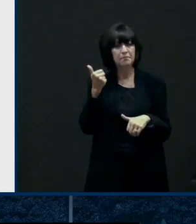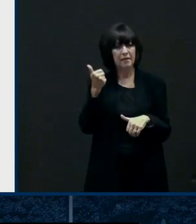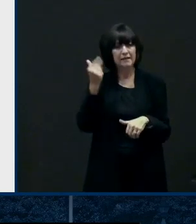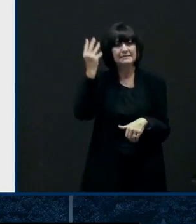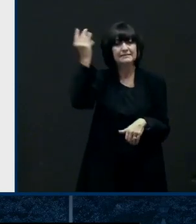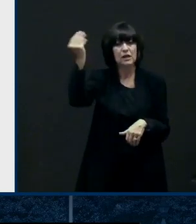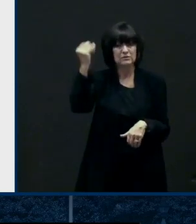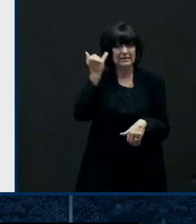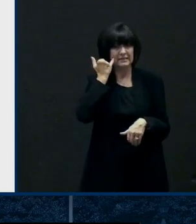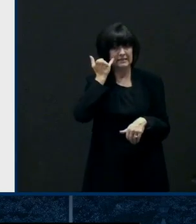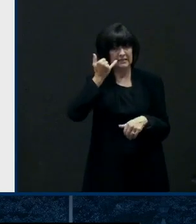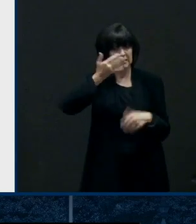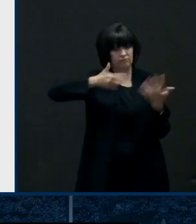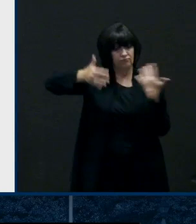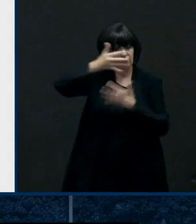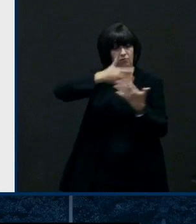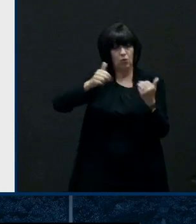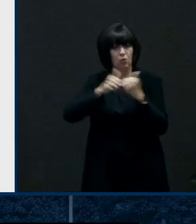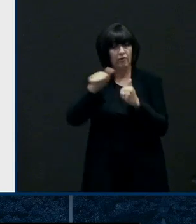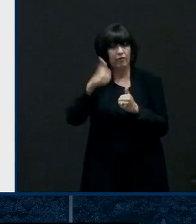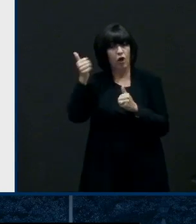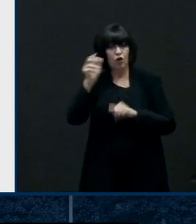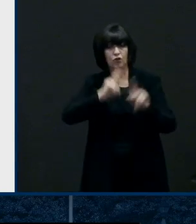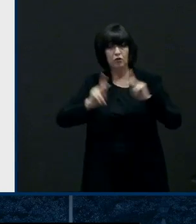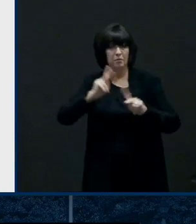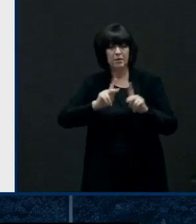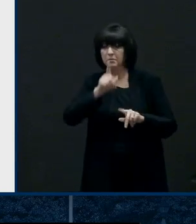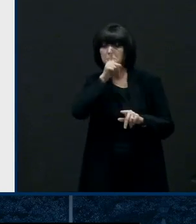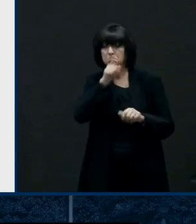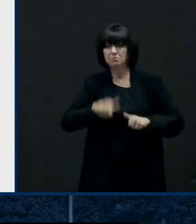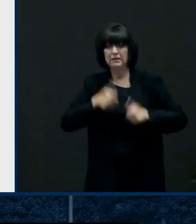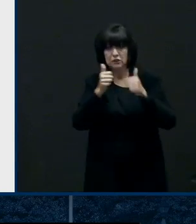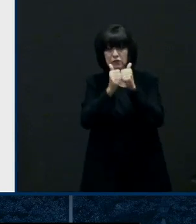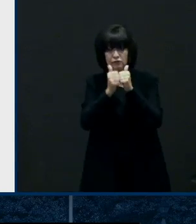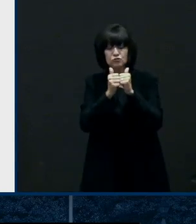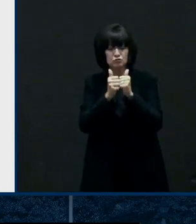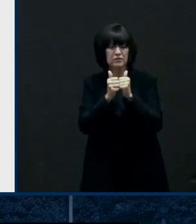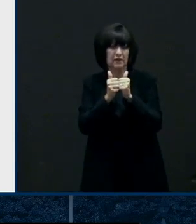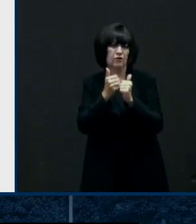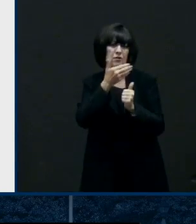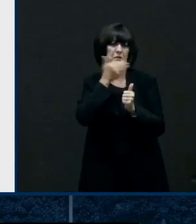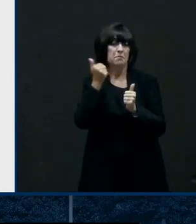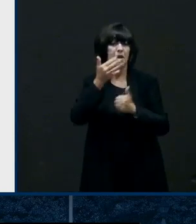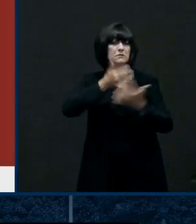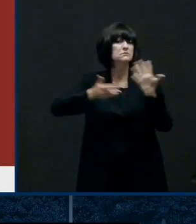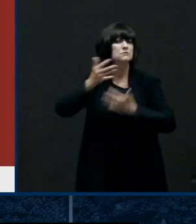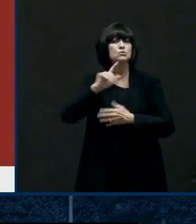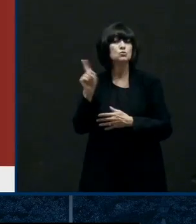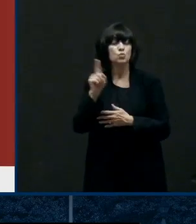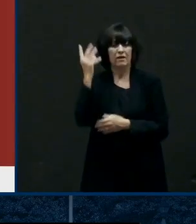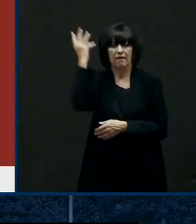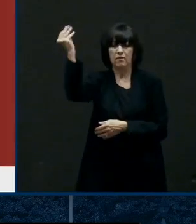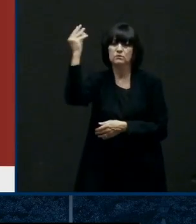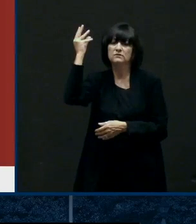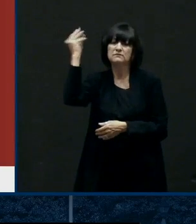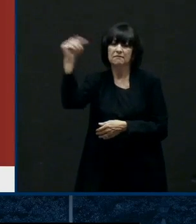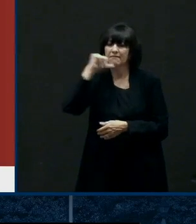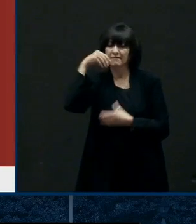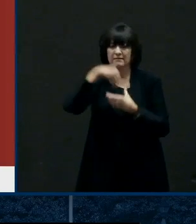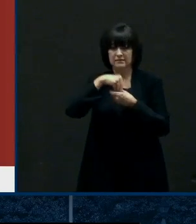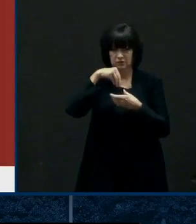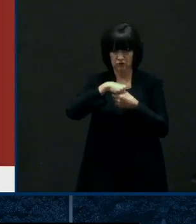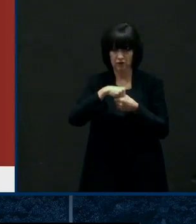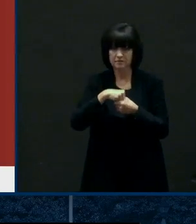other people who are not in our household and with that i will hand it back to the governor thank you very much uh dr ritte great